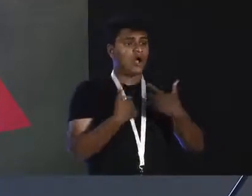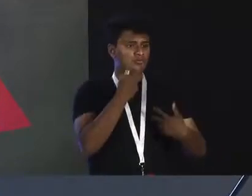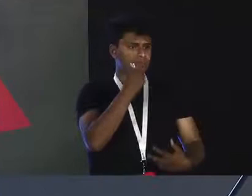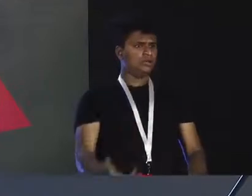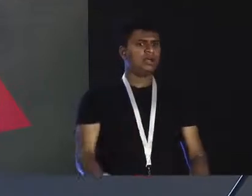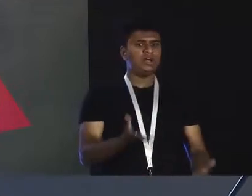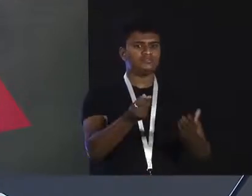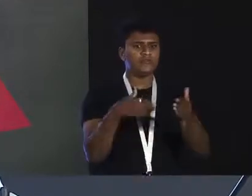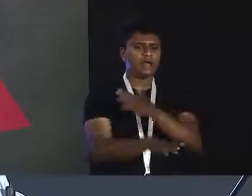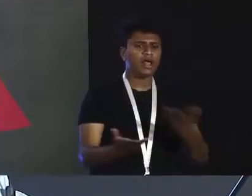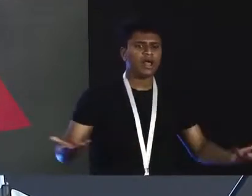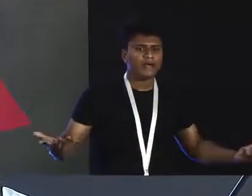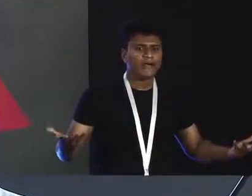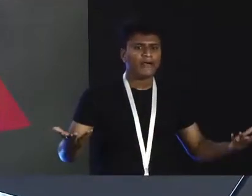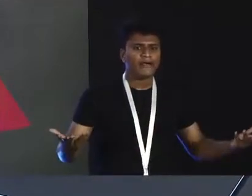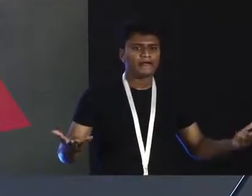No one? Okay.